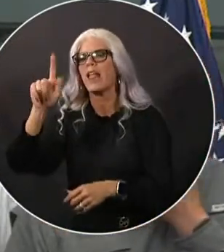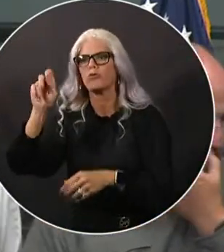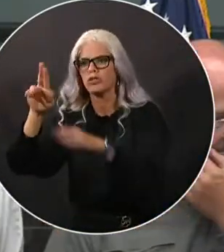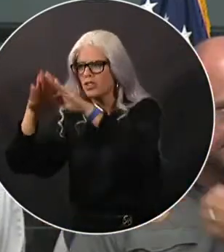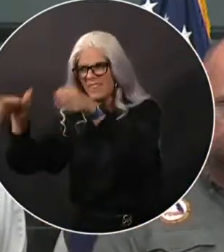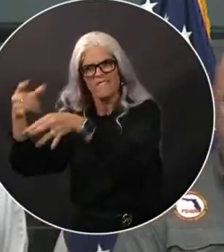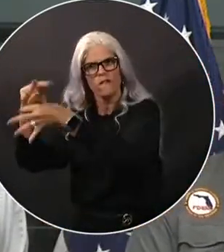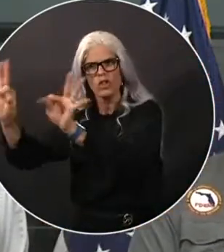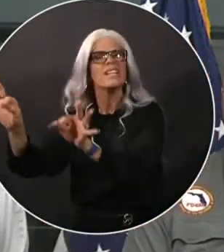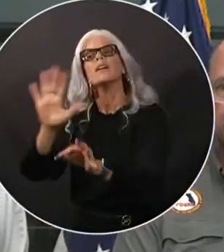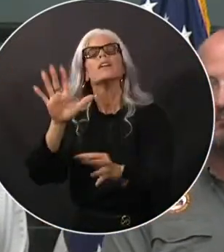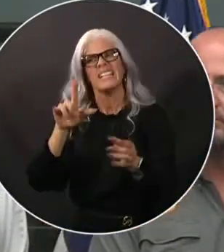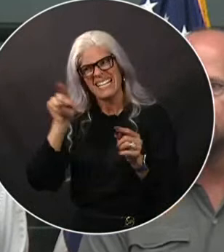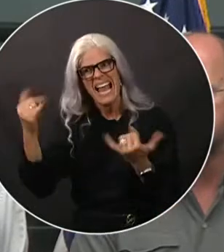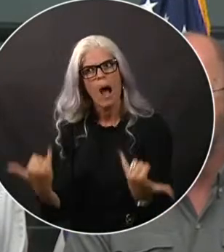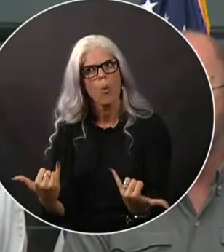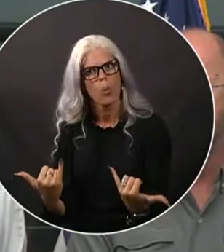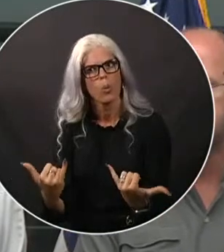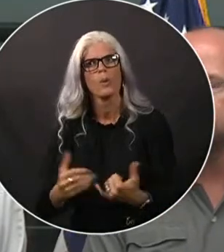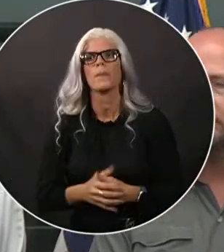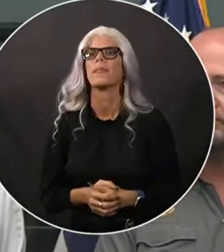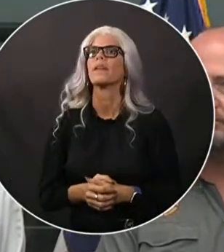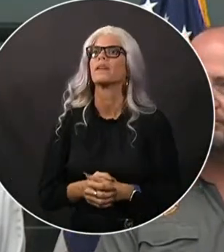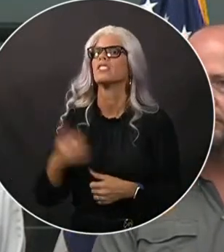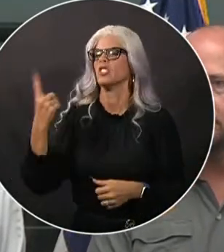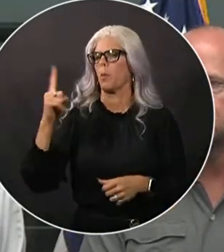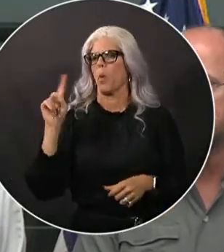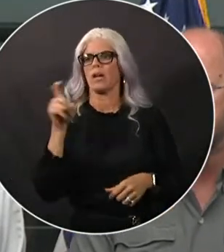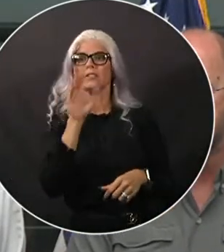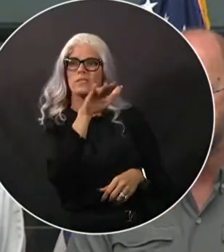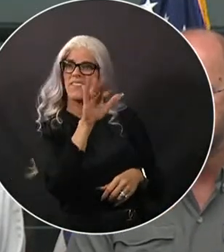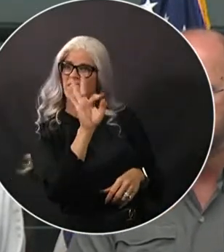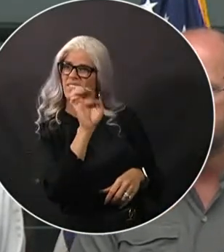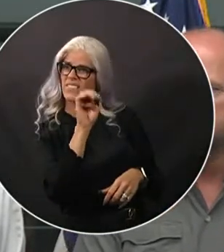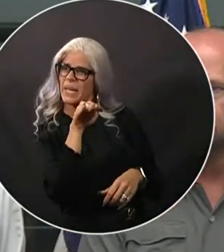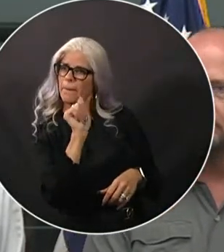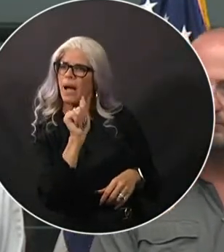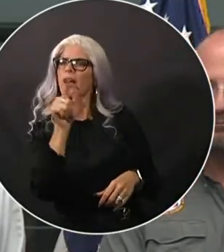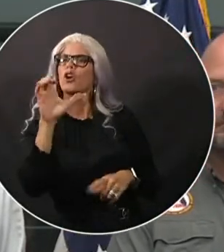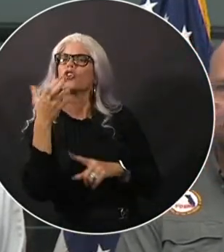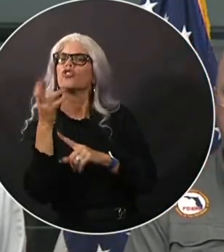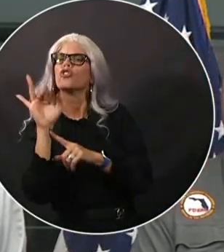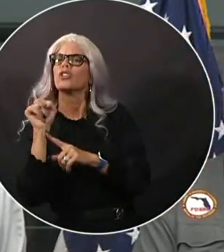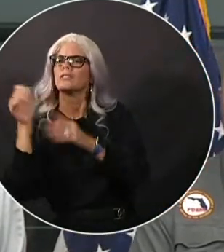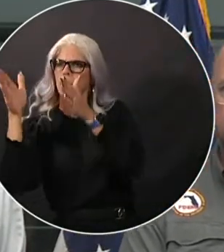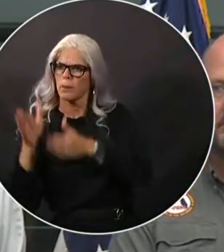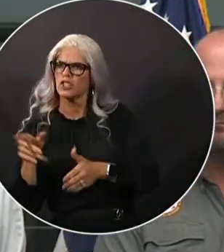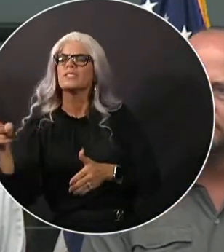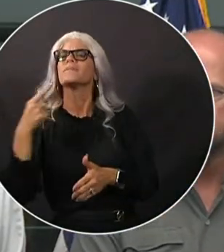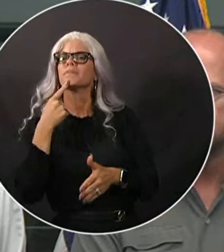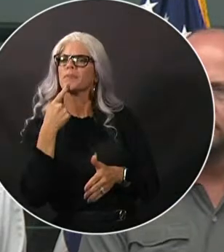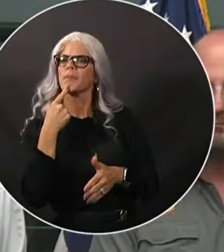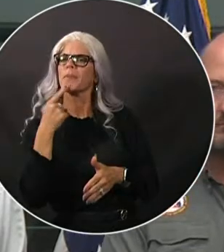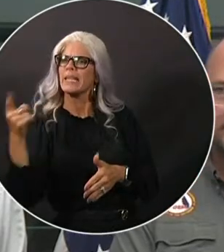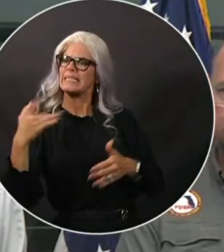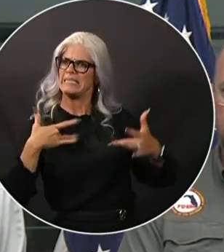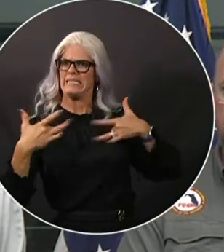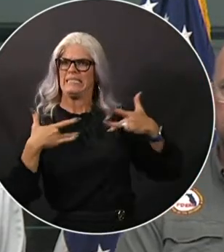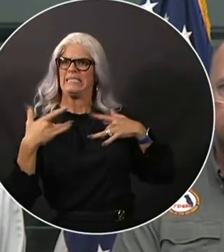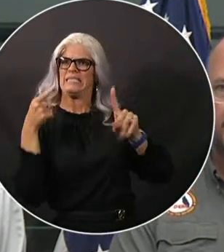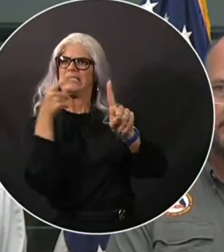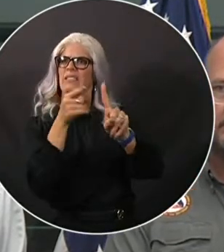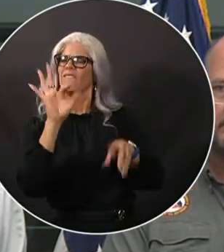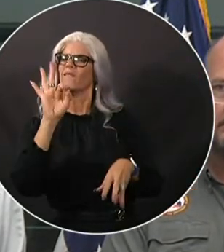Yes, FEMA Administrator Chris Wells said today that she acknowledged concerns that of Florida's, as we said, lax response to the storm so